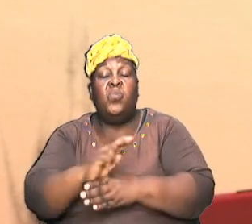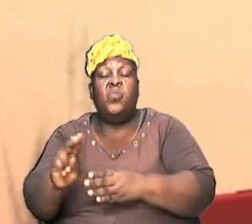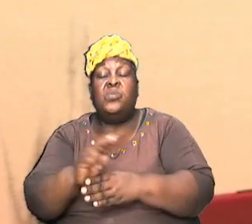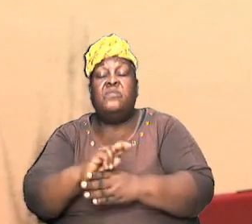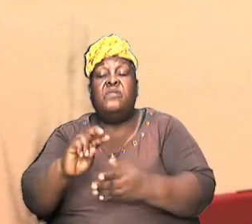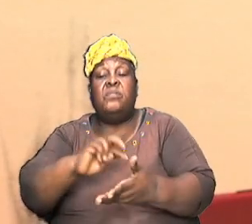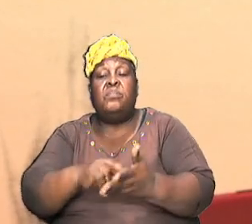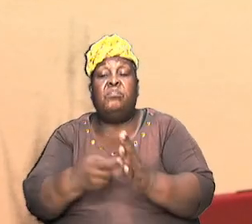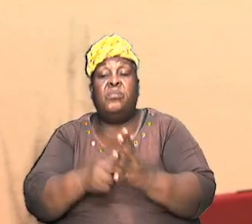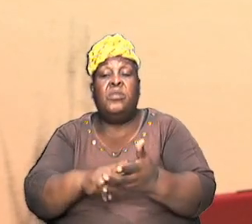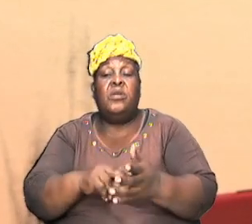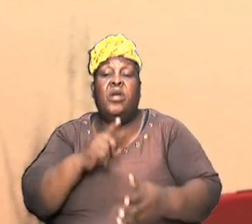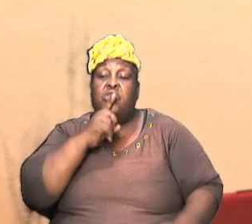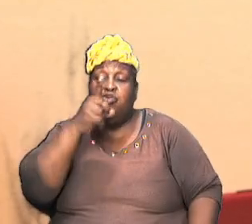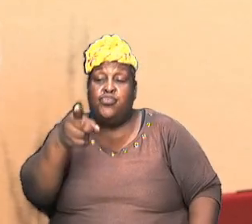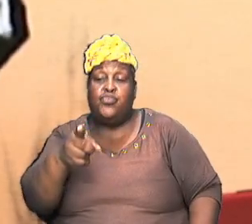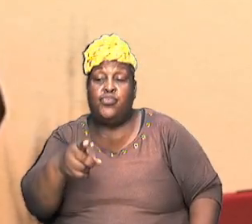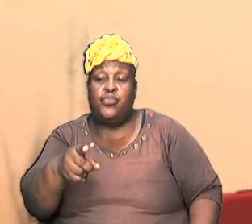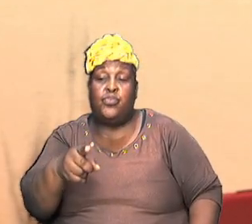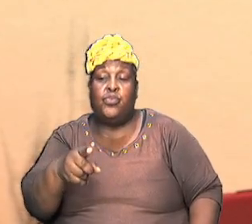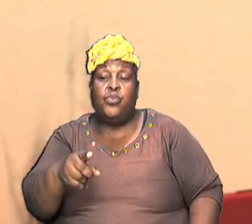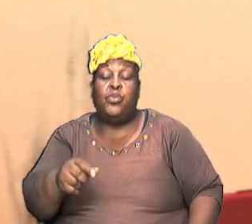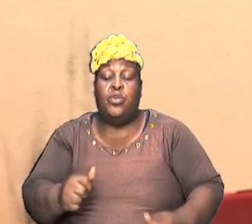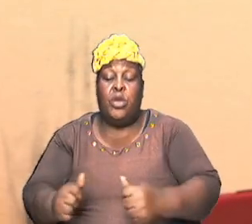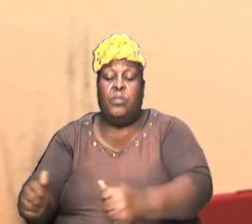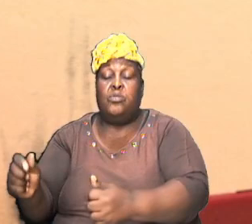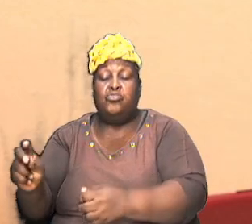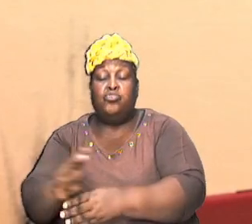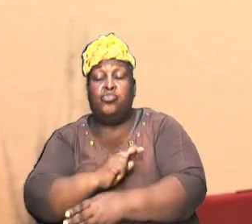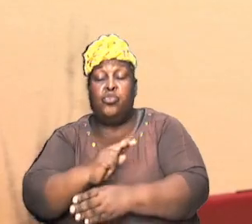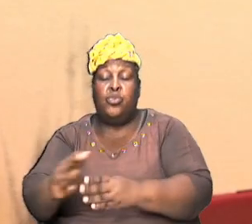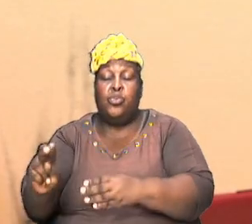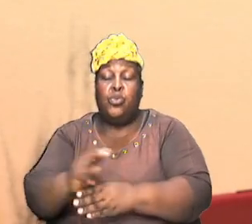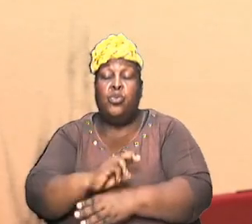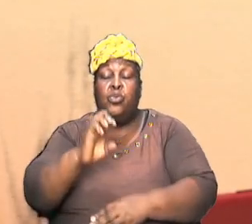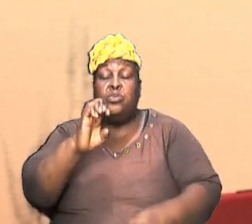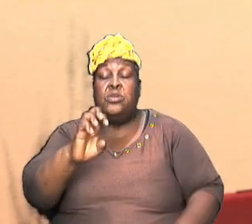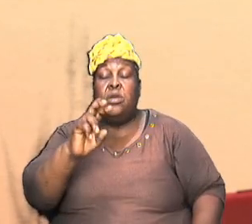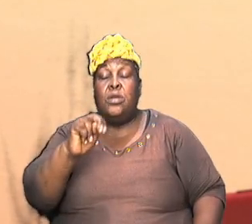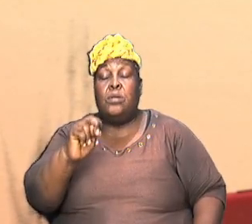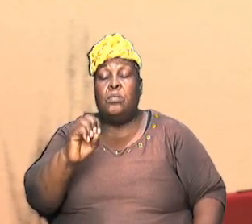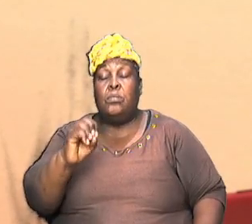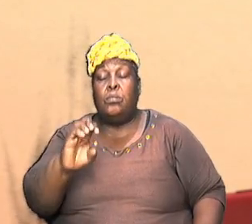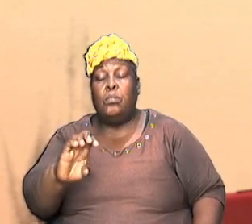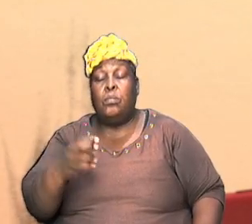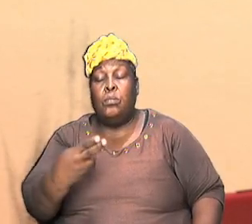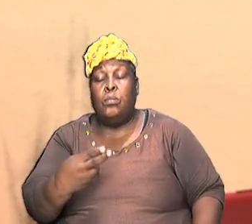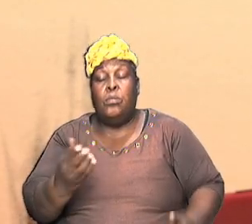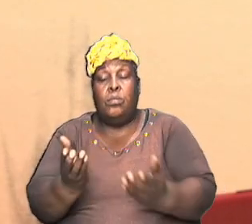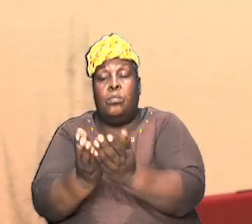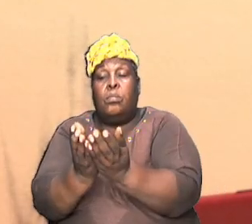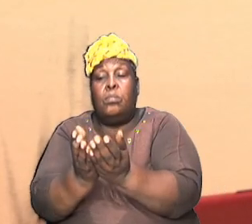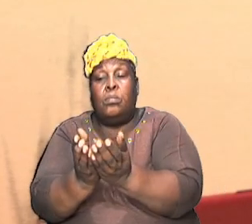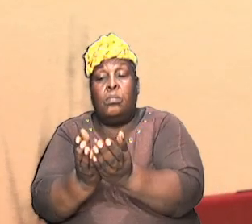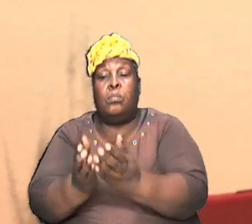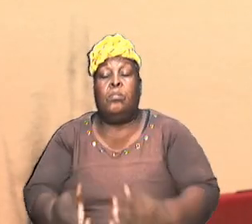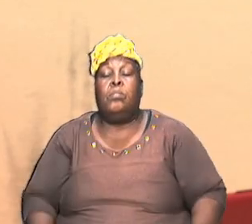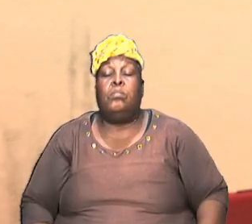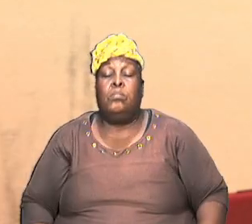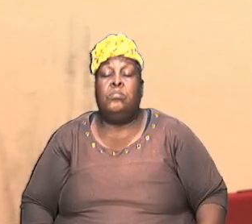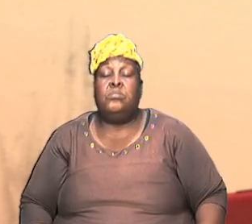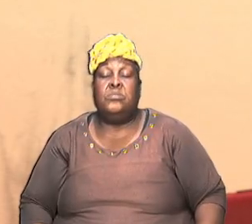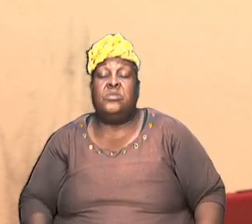references are true the apostle used it so I said all of this to come back to a point